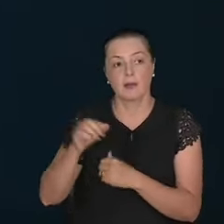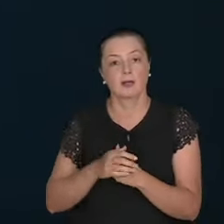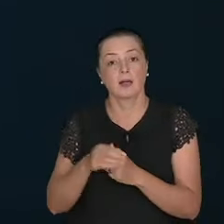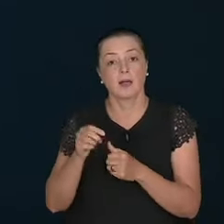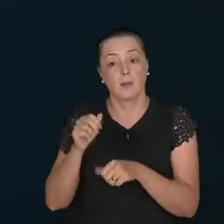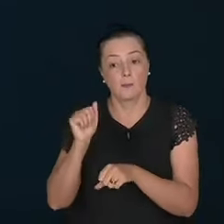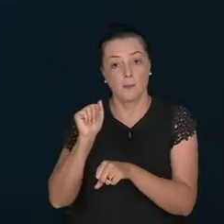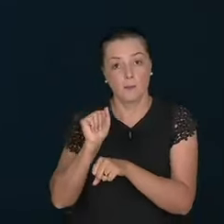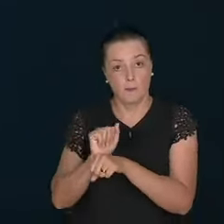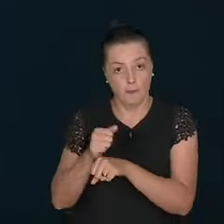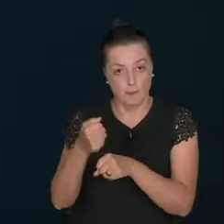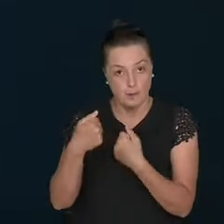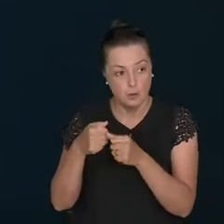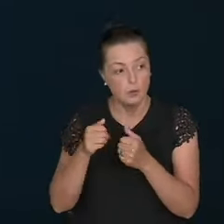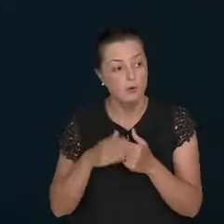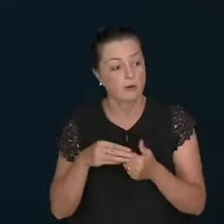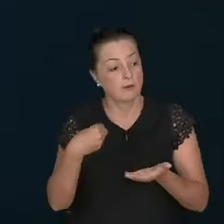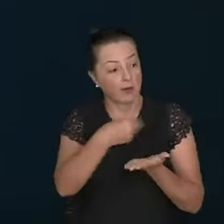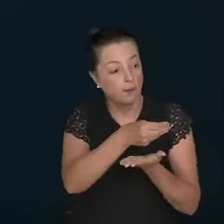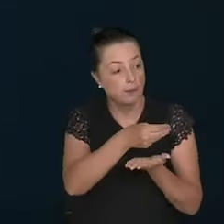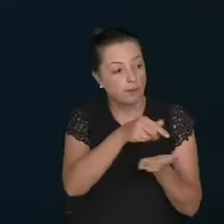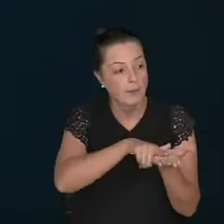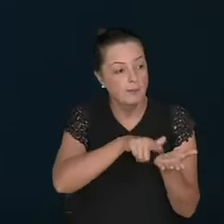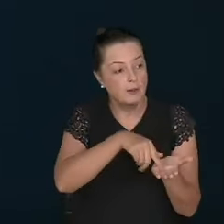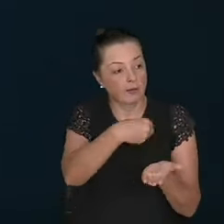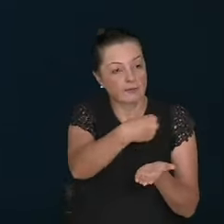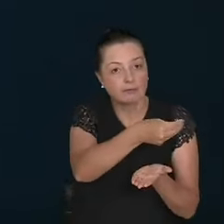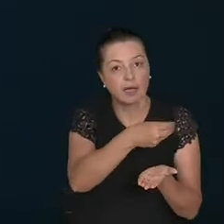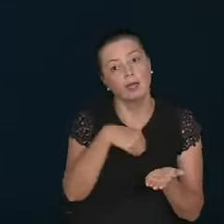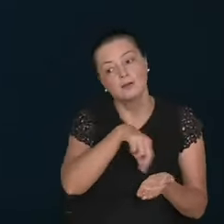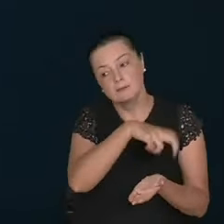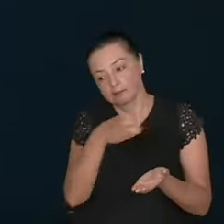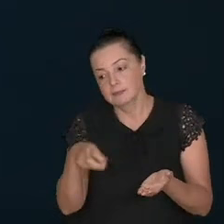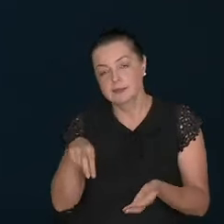And as the bus. Was going to stop. And I would give the leaflet. And Read this please.